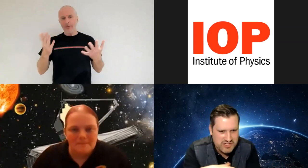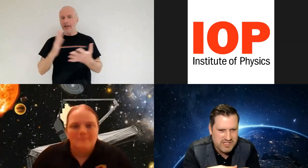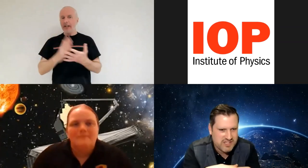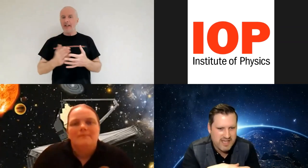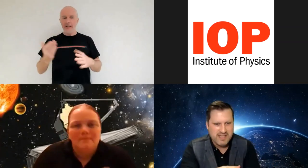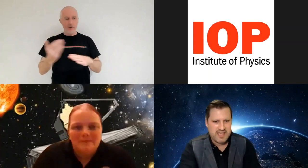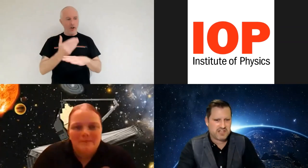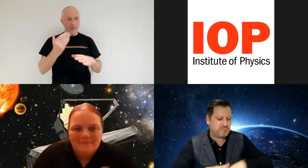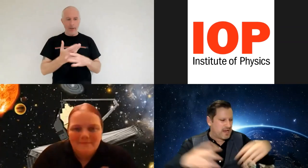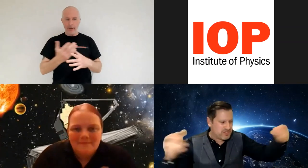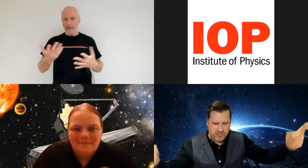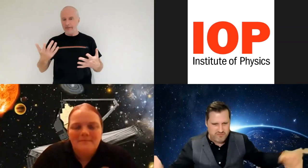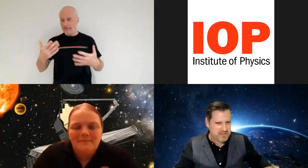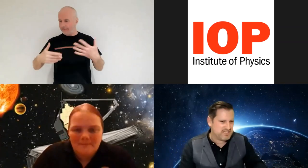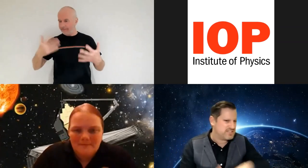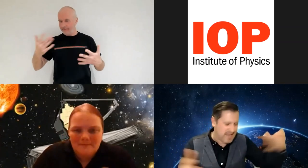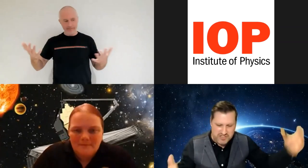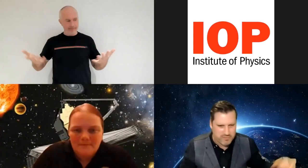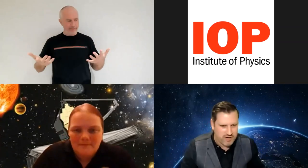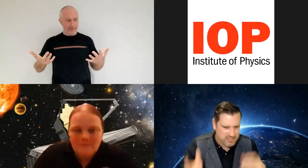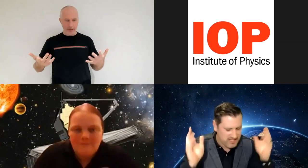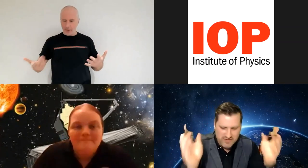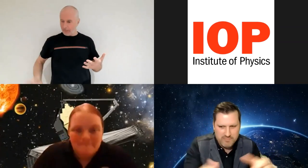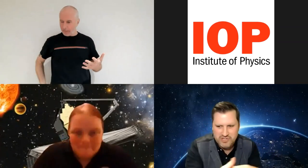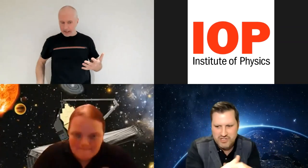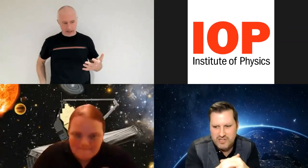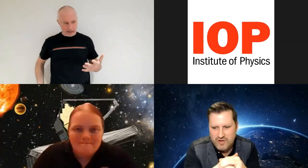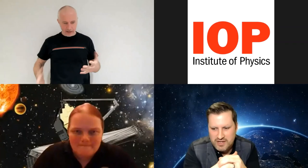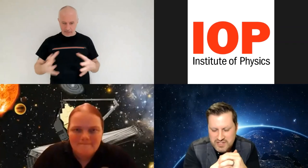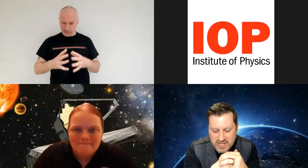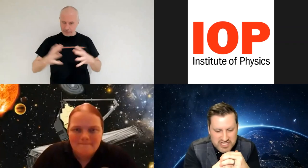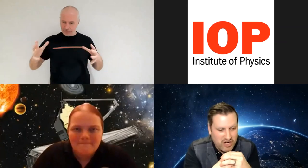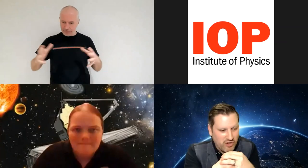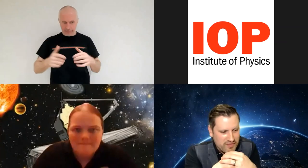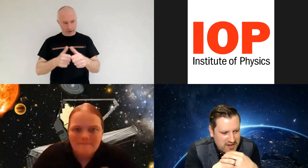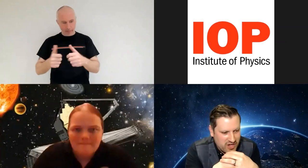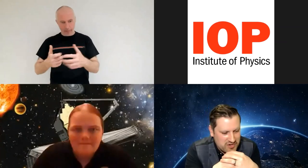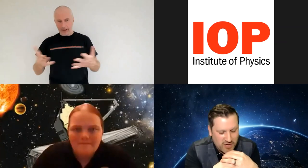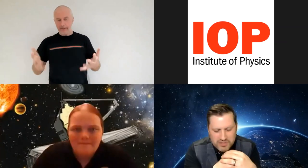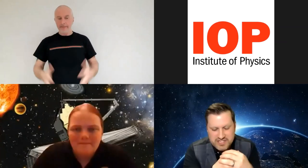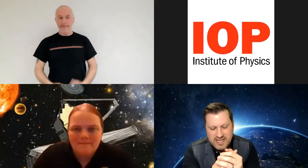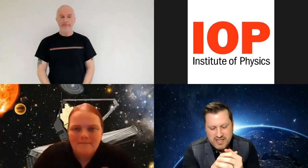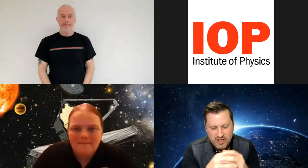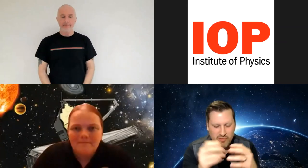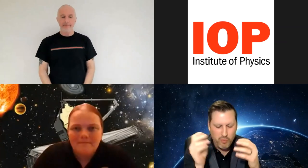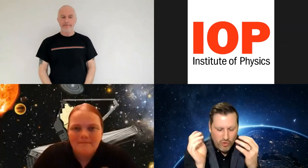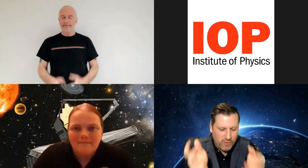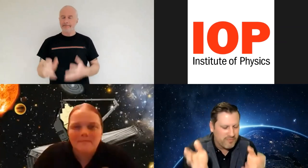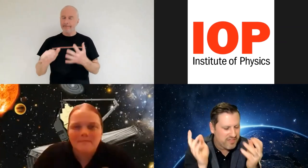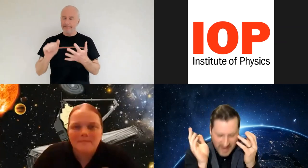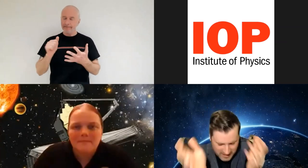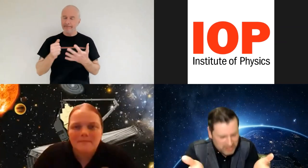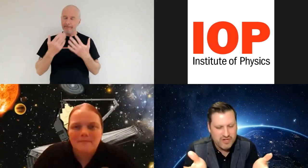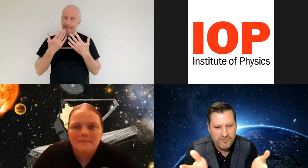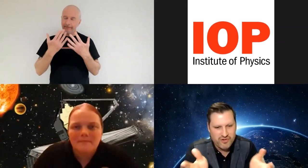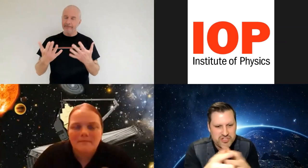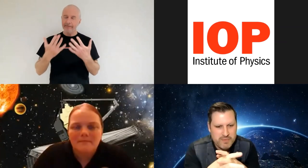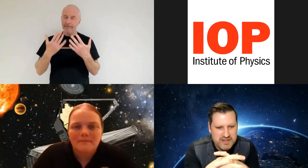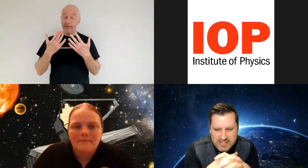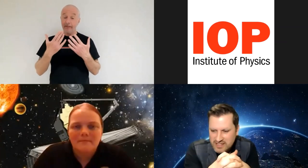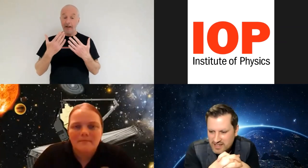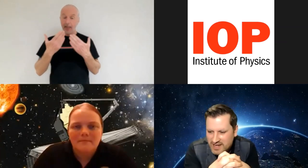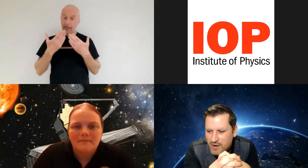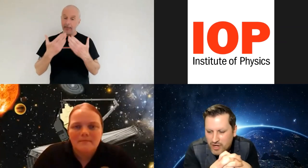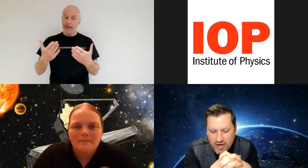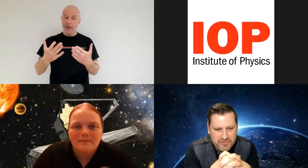livelihoods it's that expansion of business in enterprise i think you're absolutely right so on that note i want to say a warm thank you for